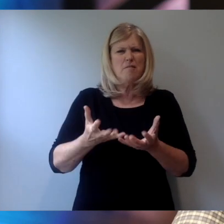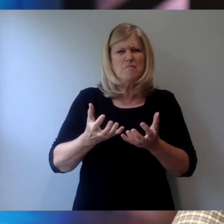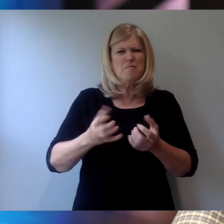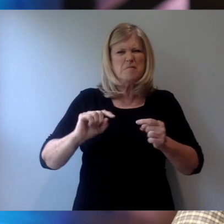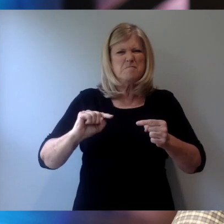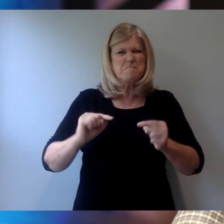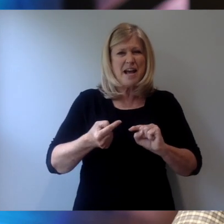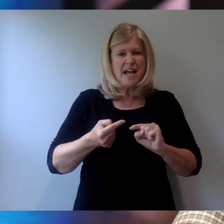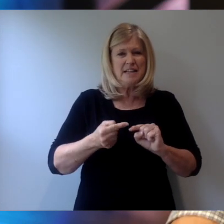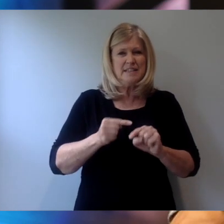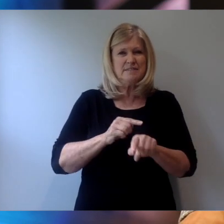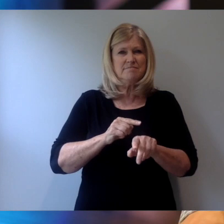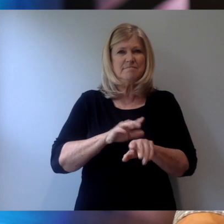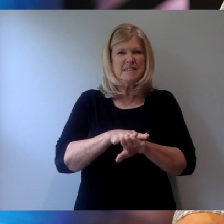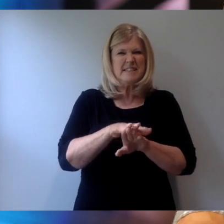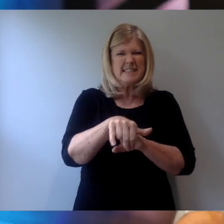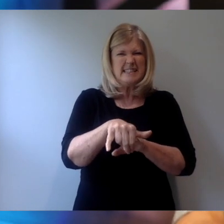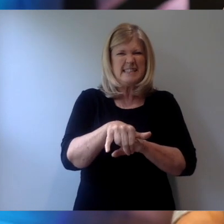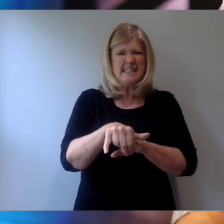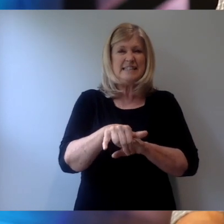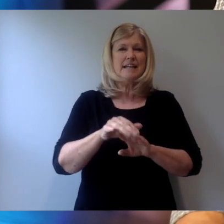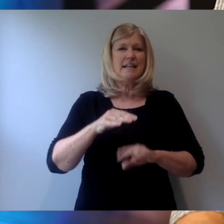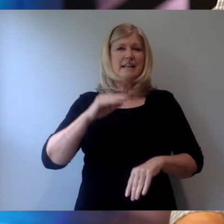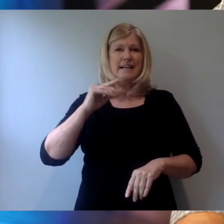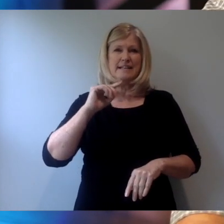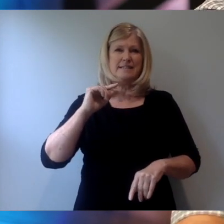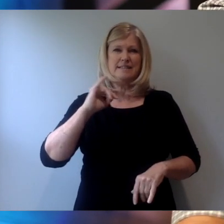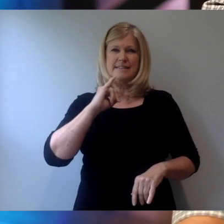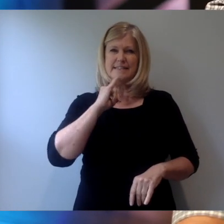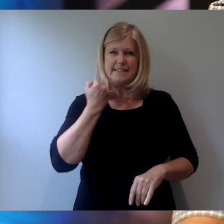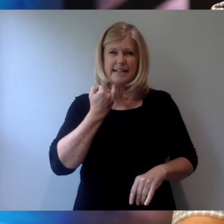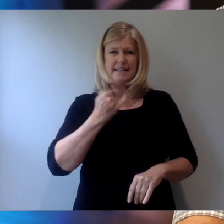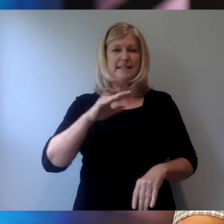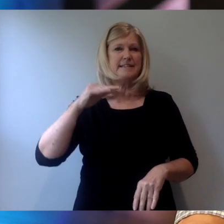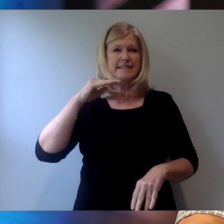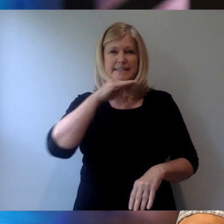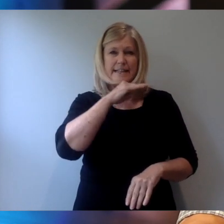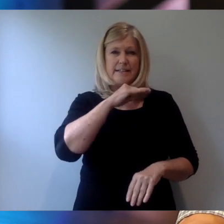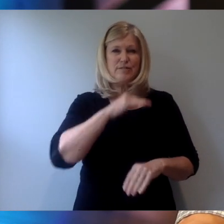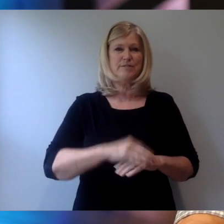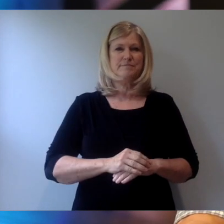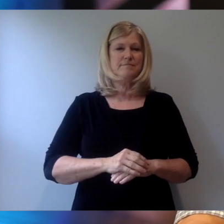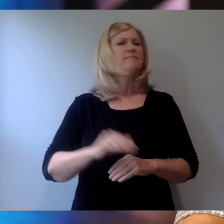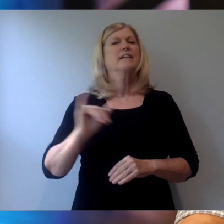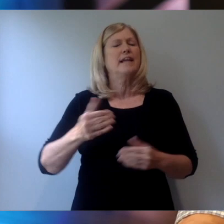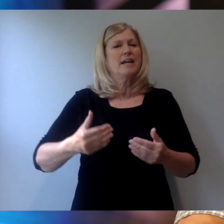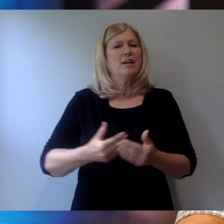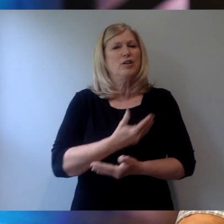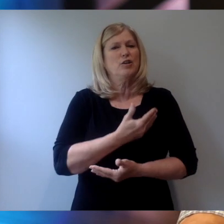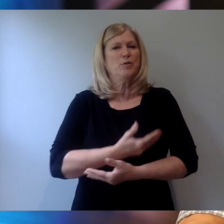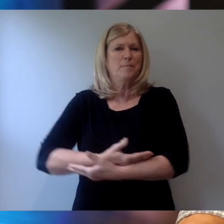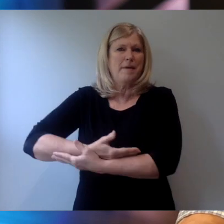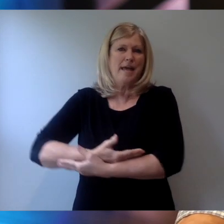and hypocrisy and envy and all slander. Like newborn infants long for